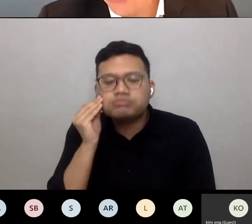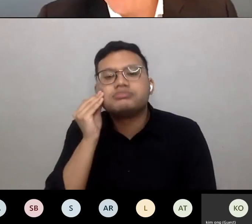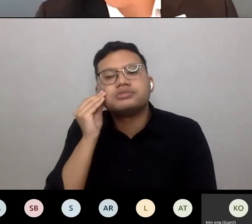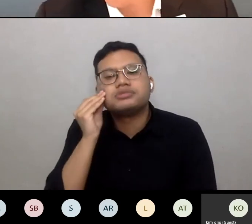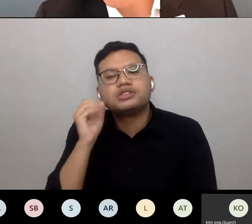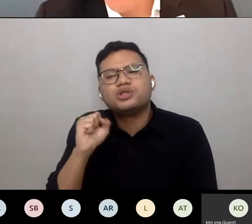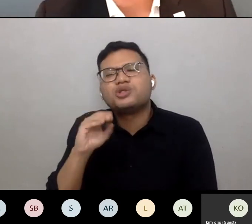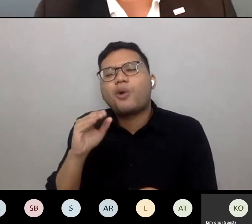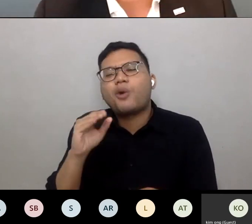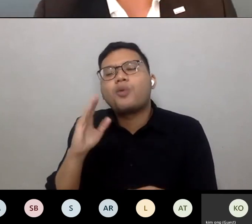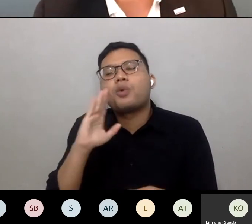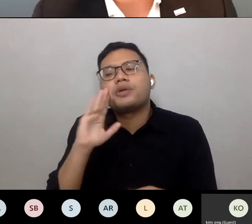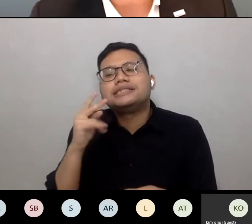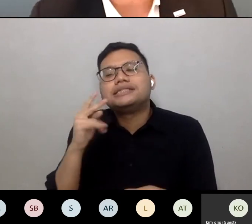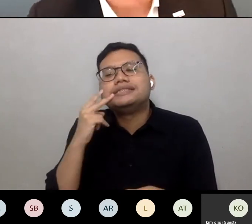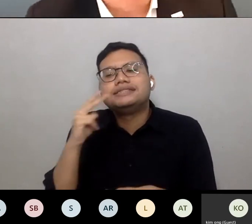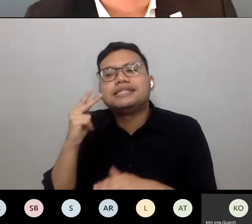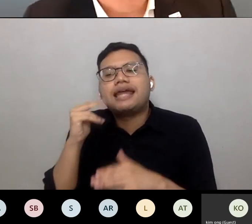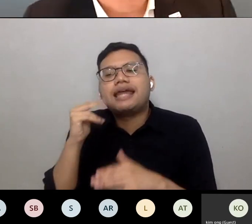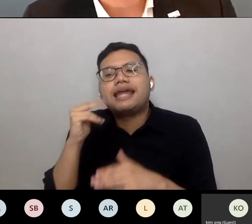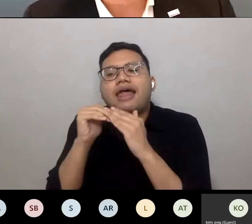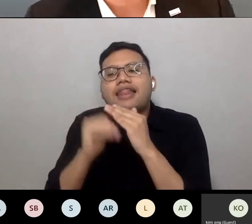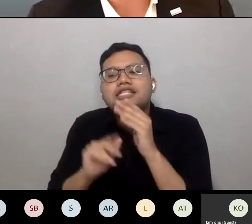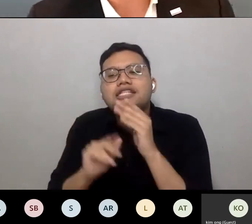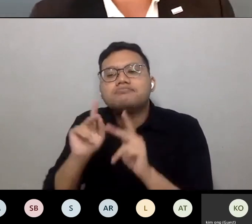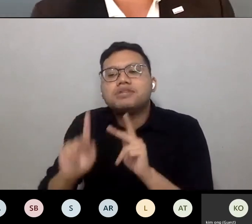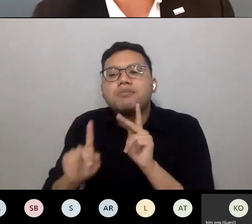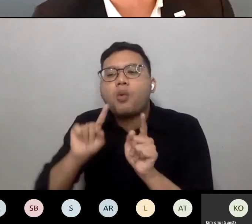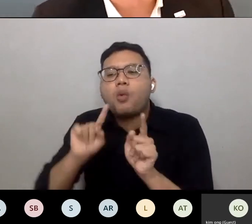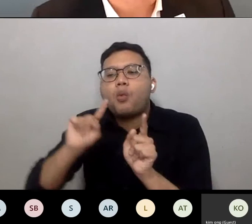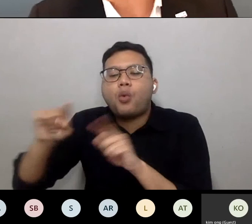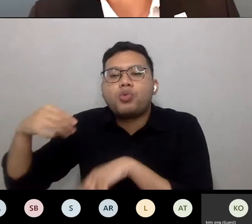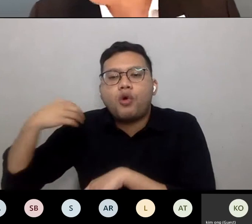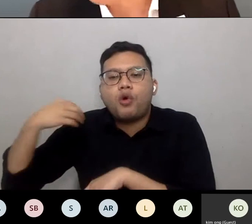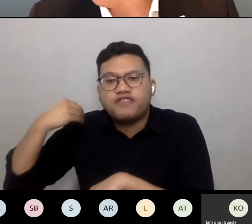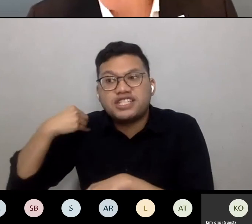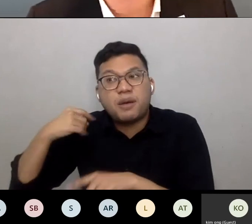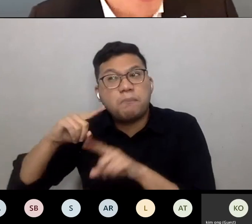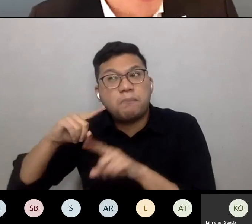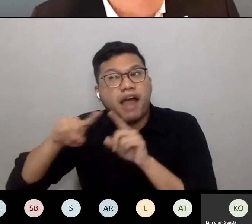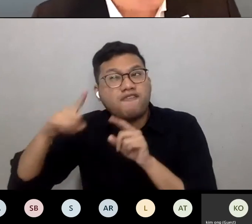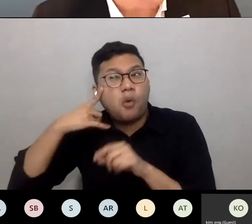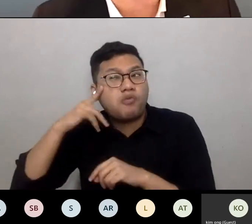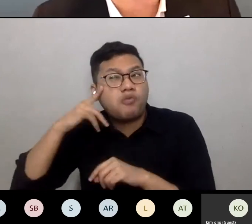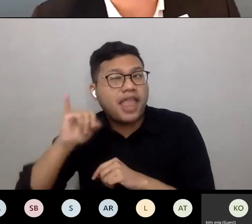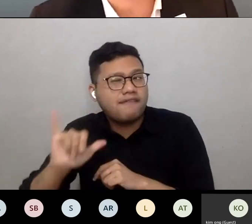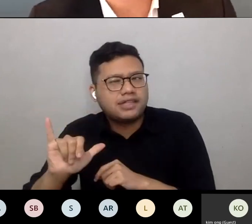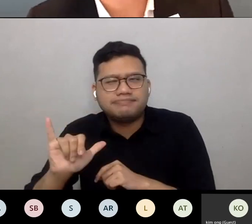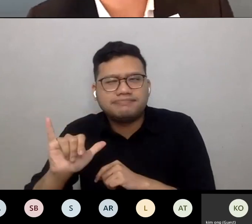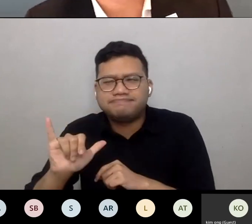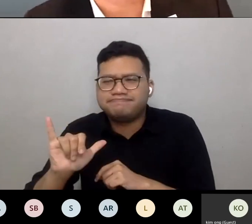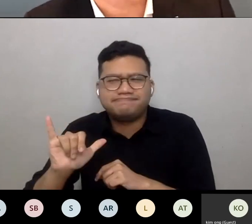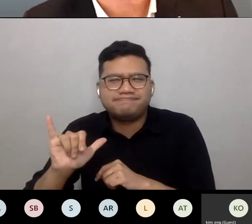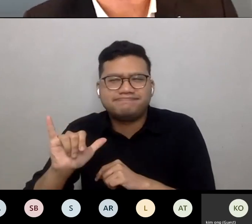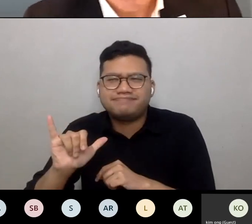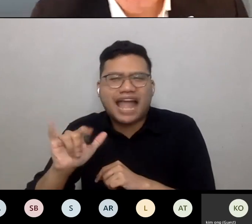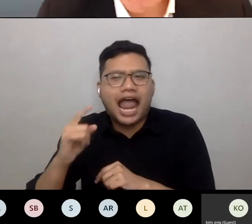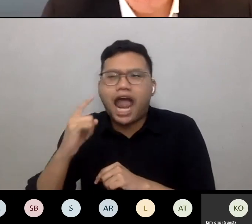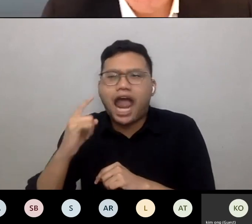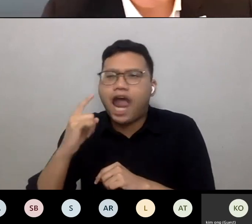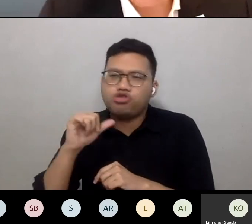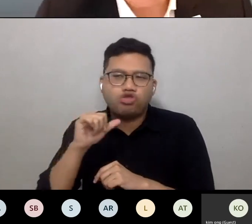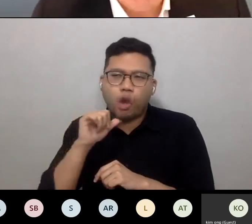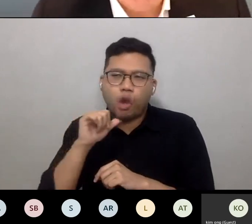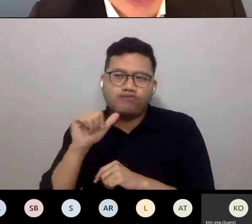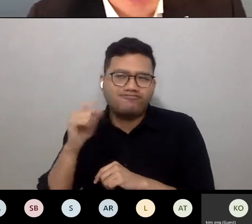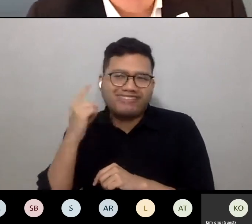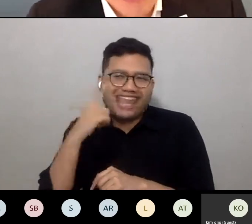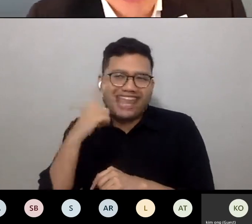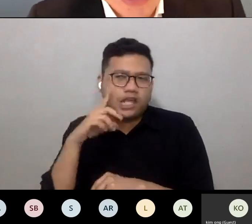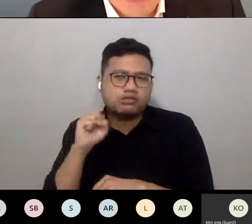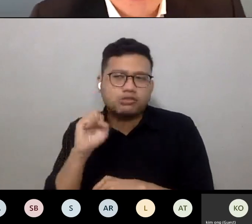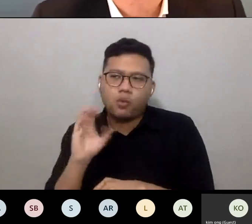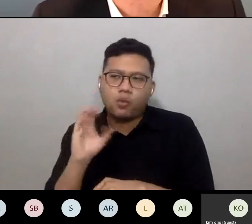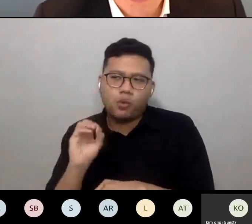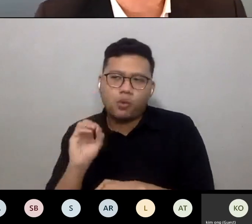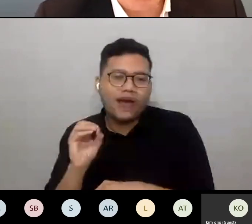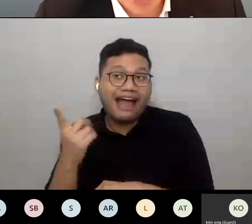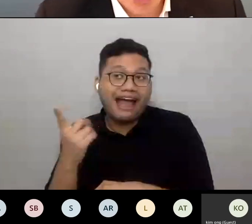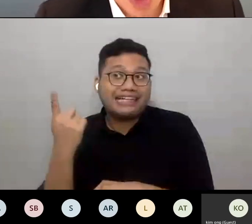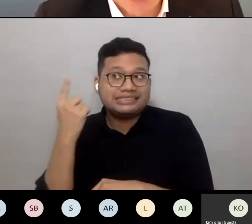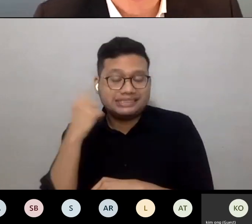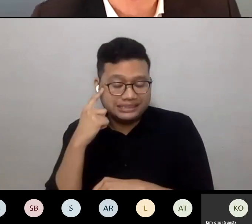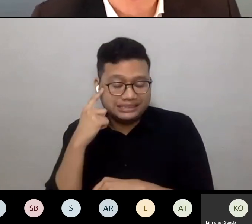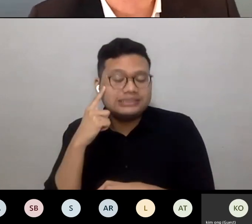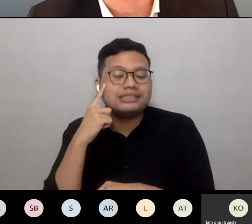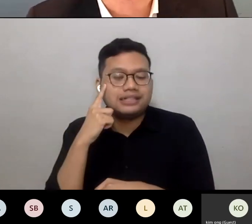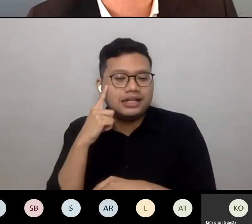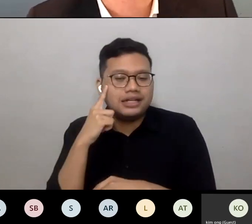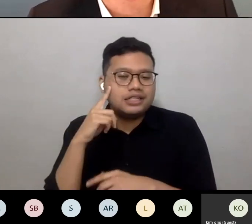level at the moment but will it be like that forever? I'm sorry to say I don't think so. I actually think it's